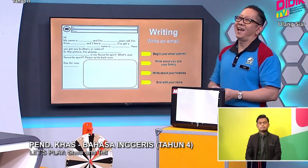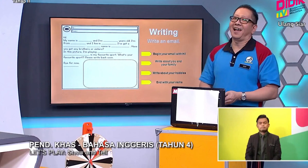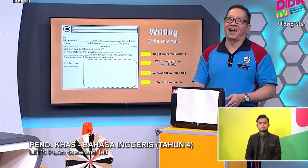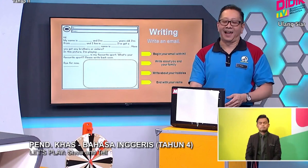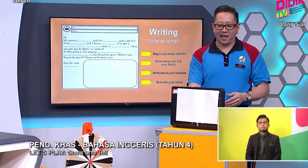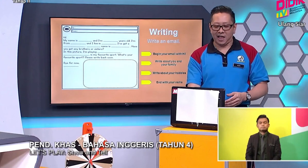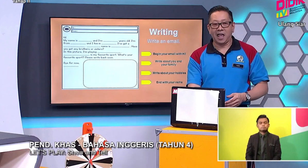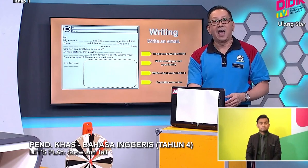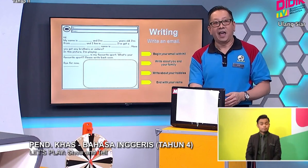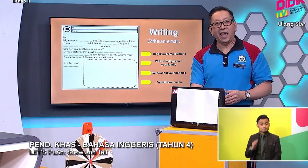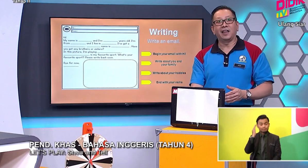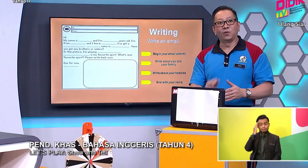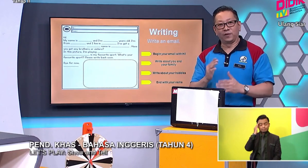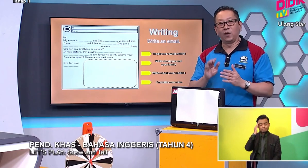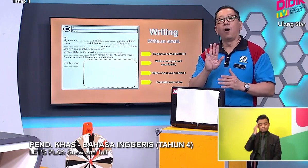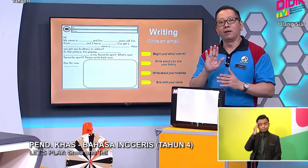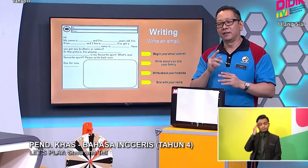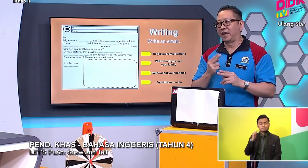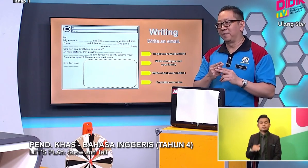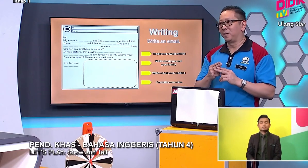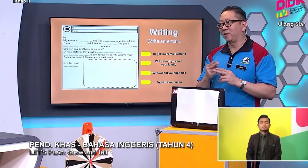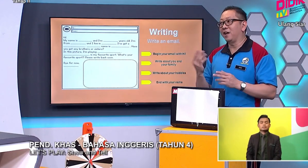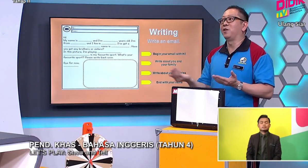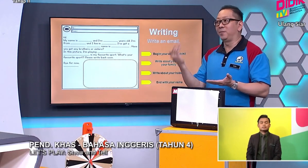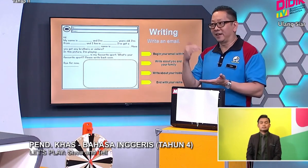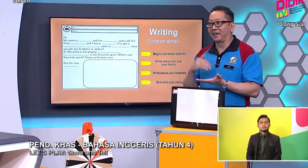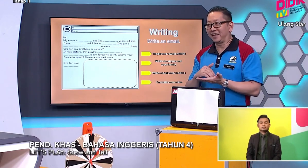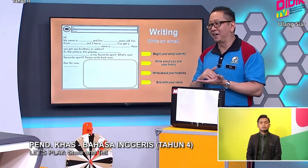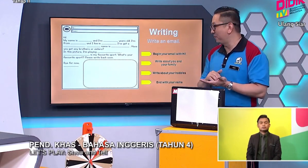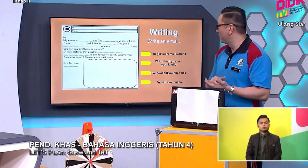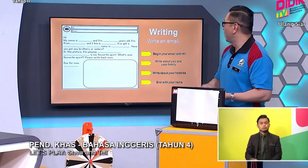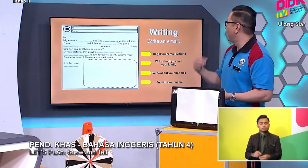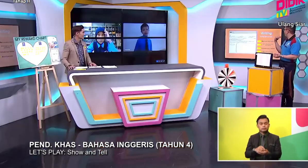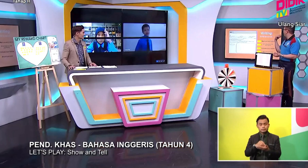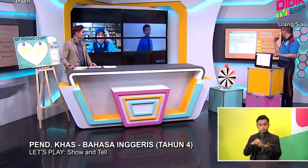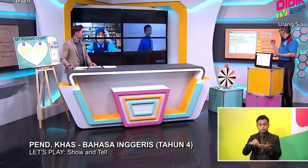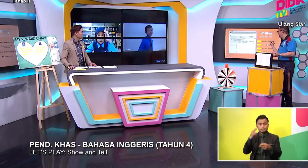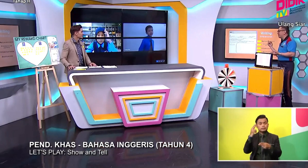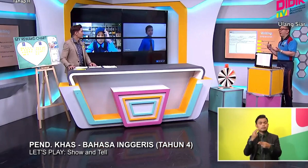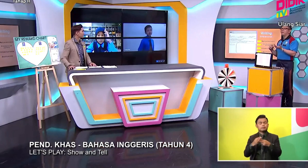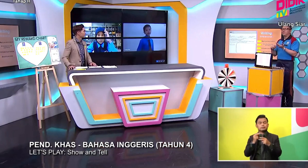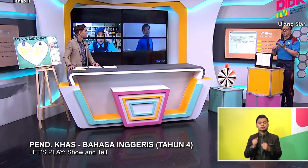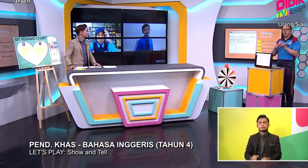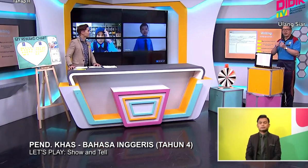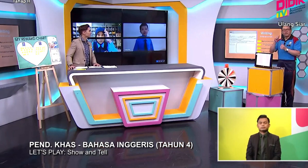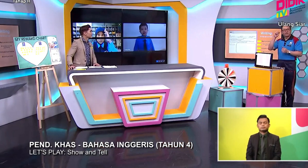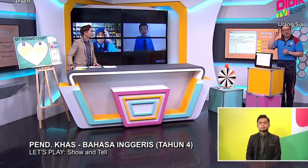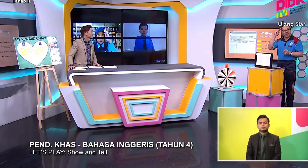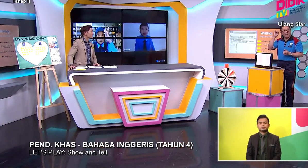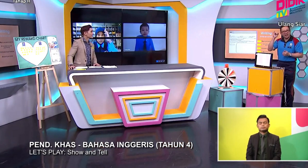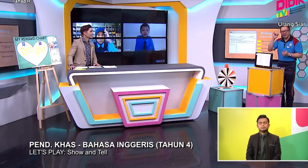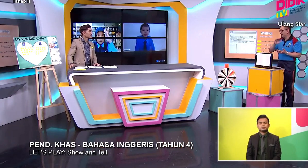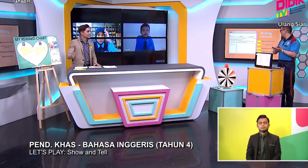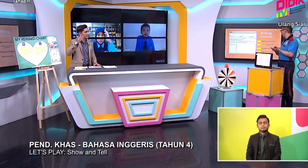Ha. End with your. Name. Okay. We will repeat again, Hanif. Sure. First one. Begin with.